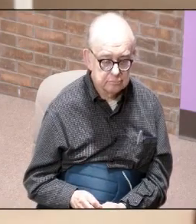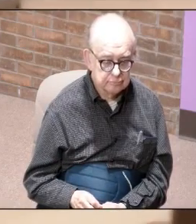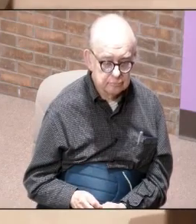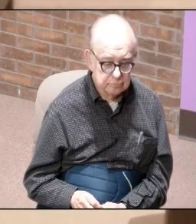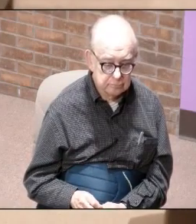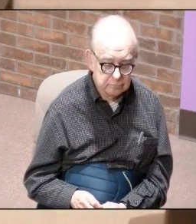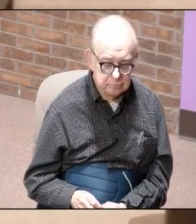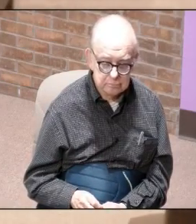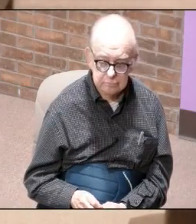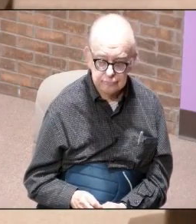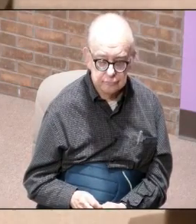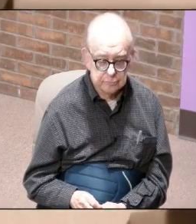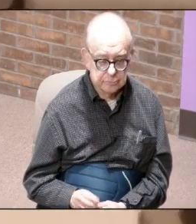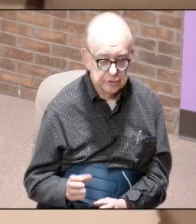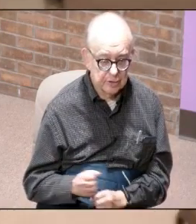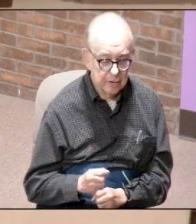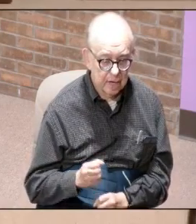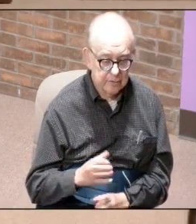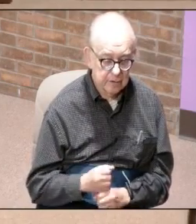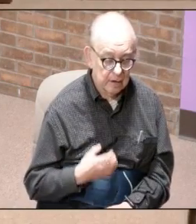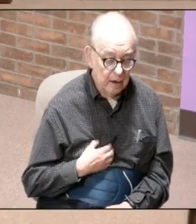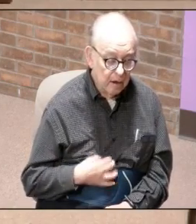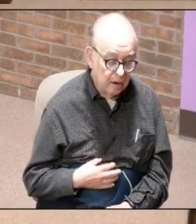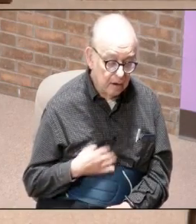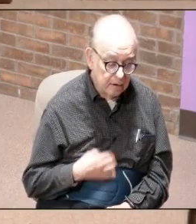you guys will get hungry and I won't I'll lose you